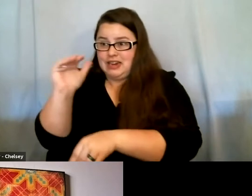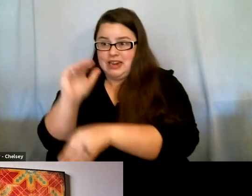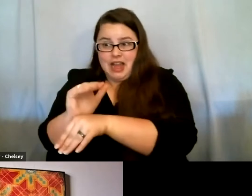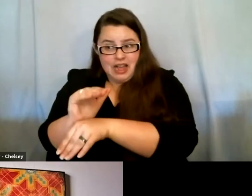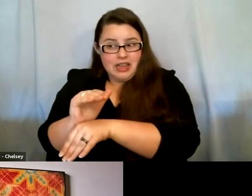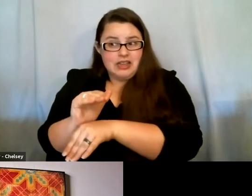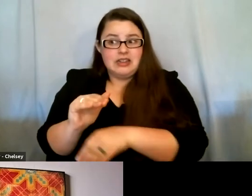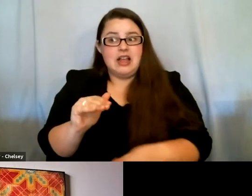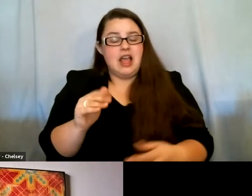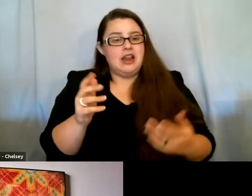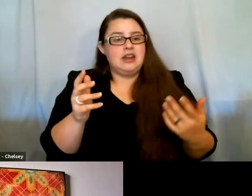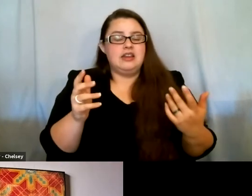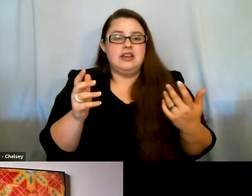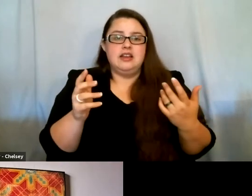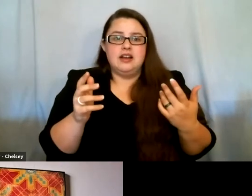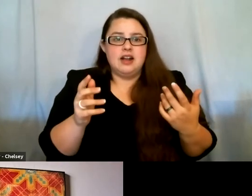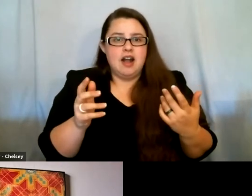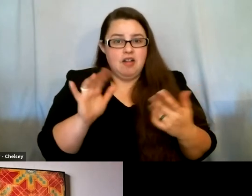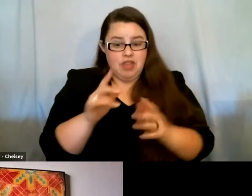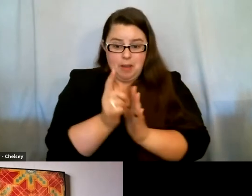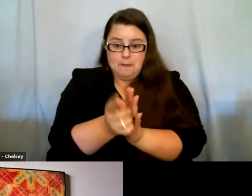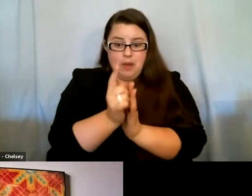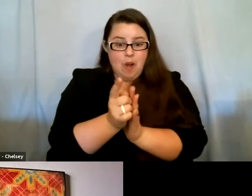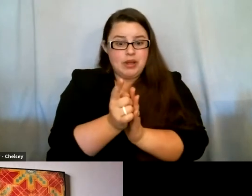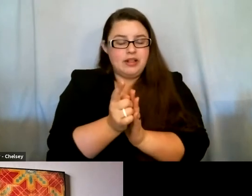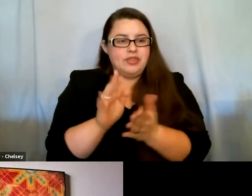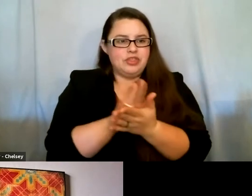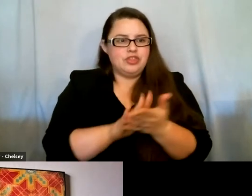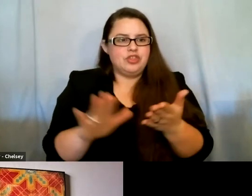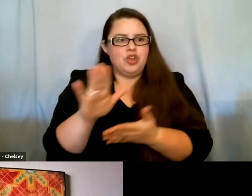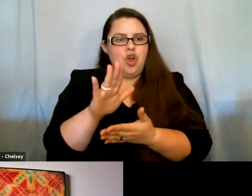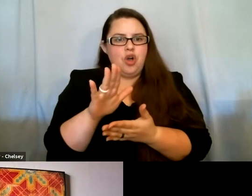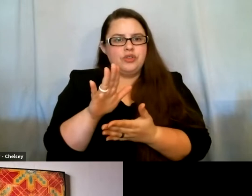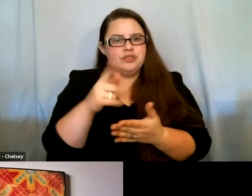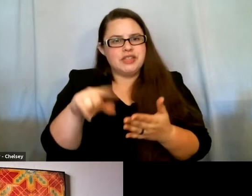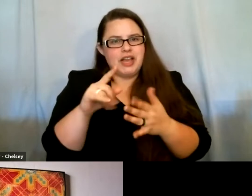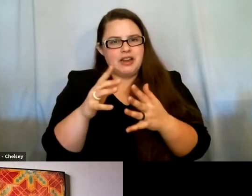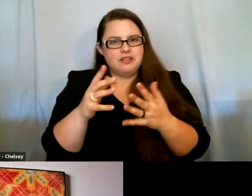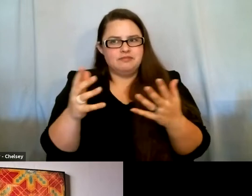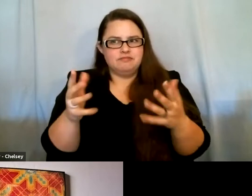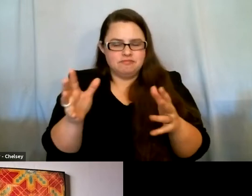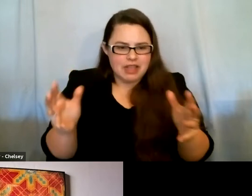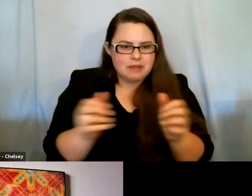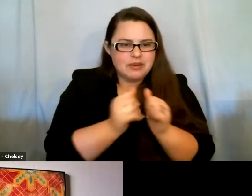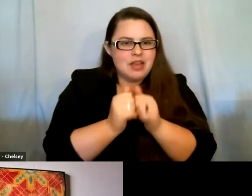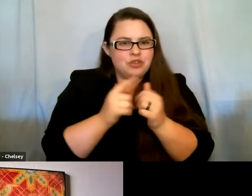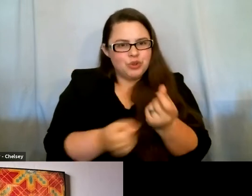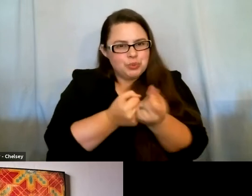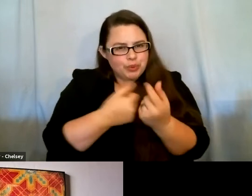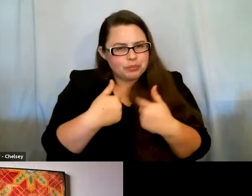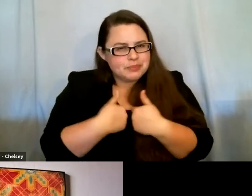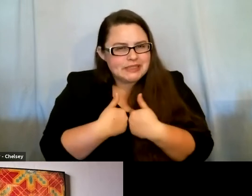if anything, you know, in that moment, the college kind of came together to really just to support me in